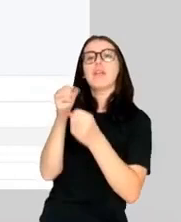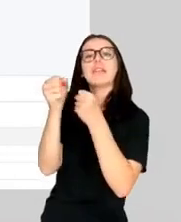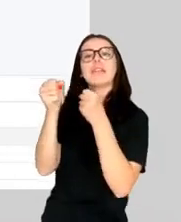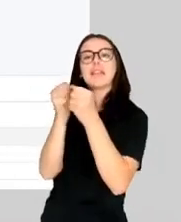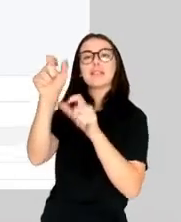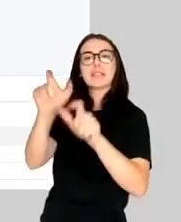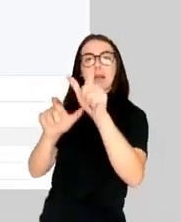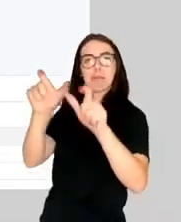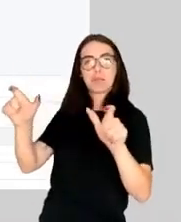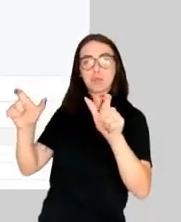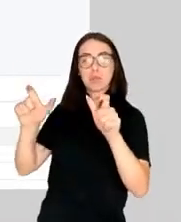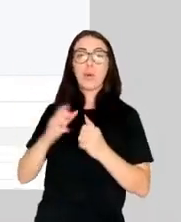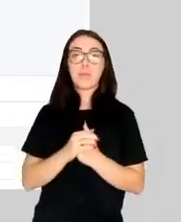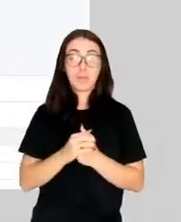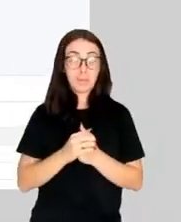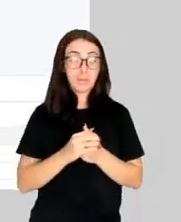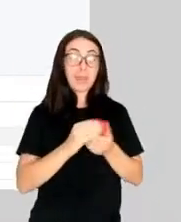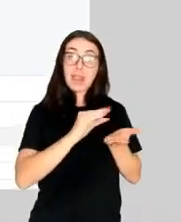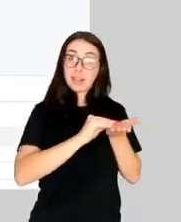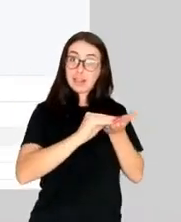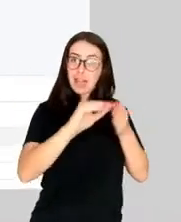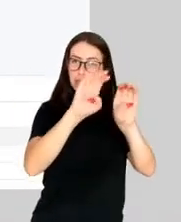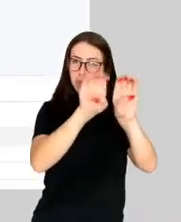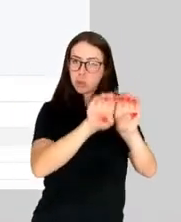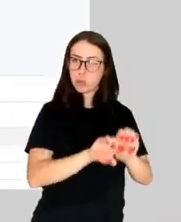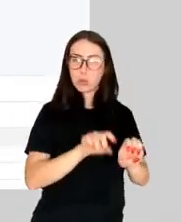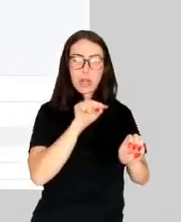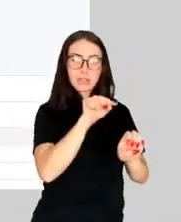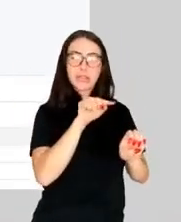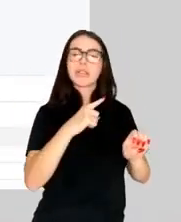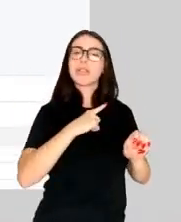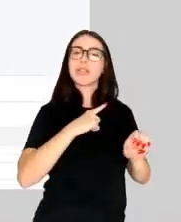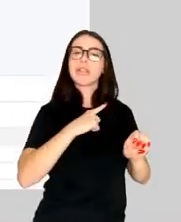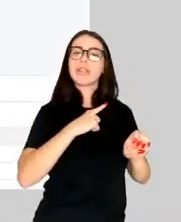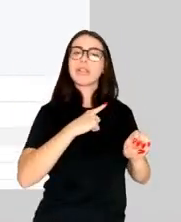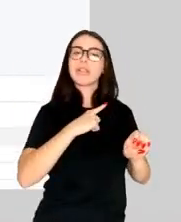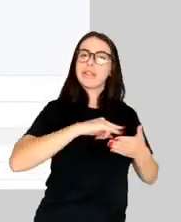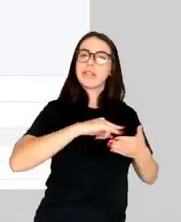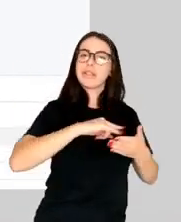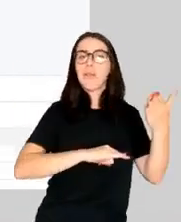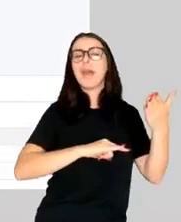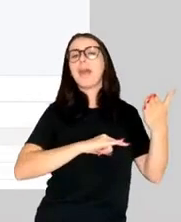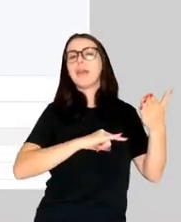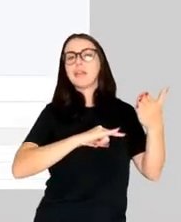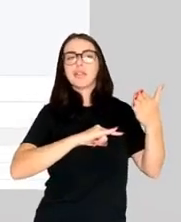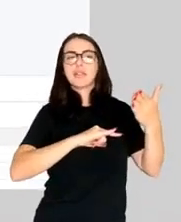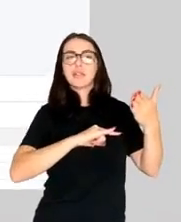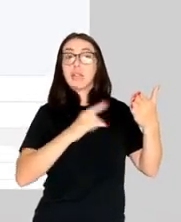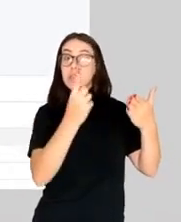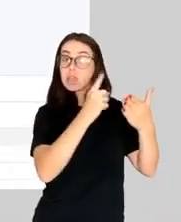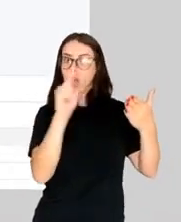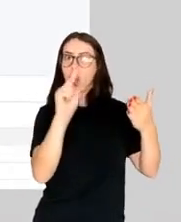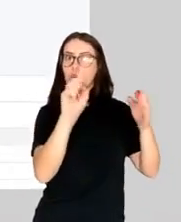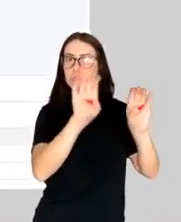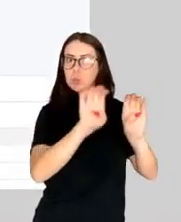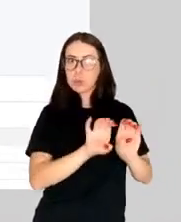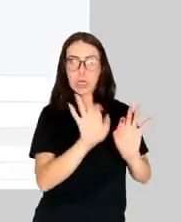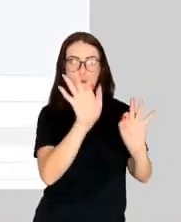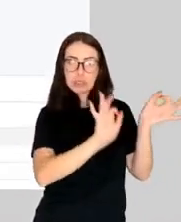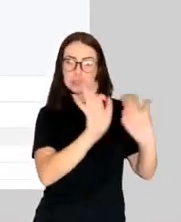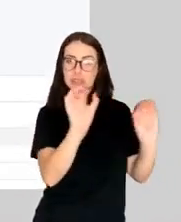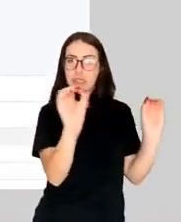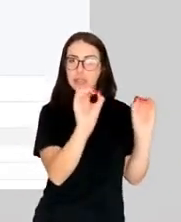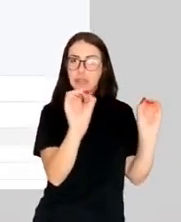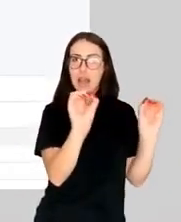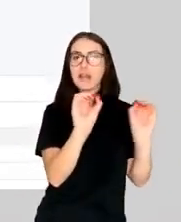locked up in unstructured documents. Sometimes government agencies releasing the data are not exactly in a hurry to make